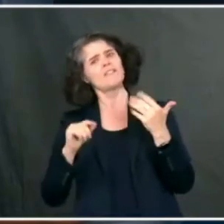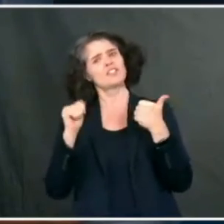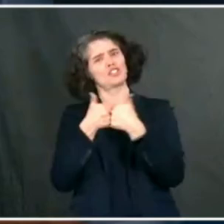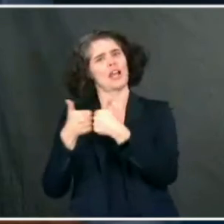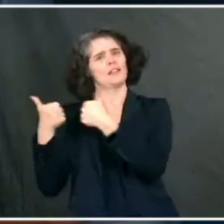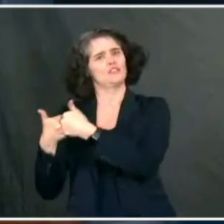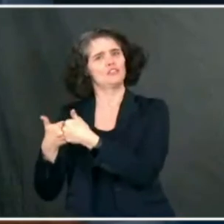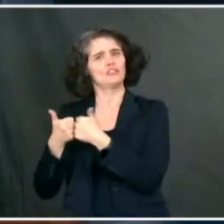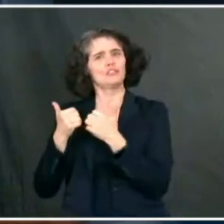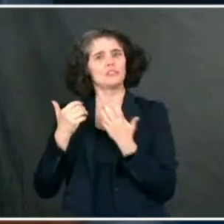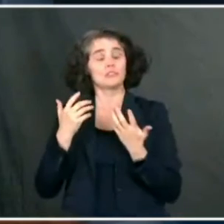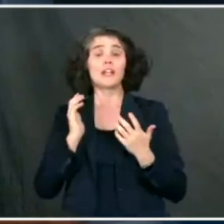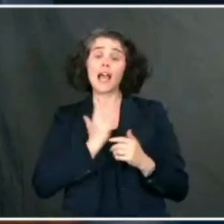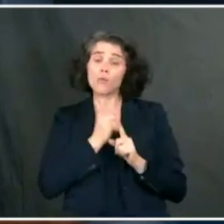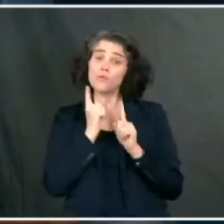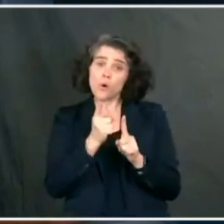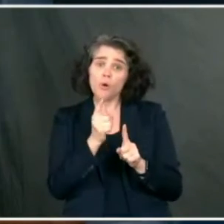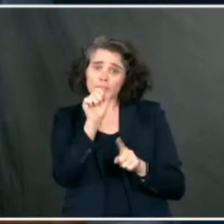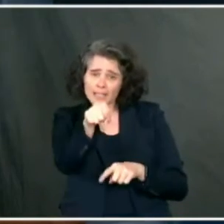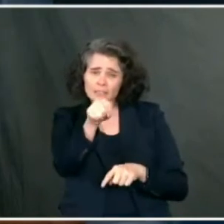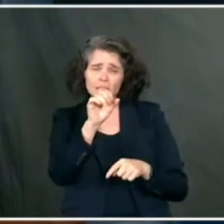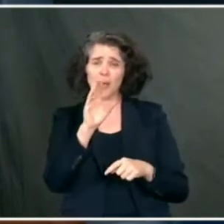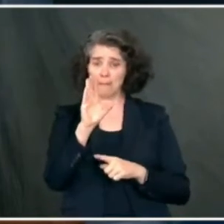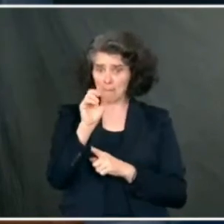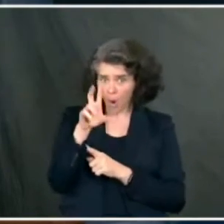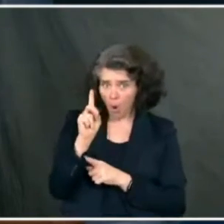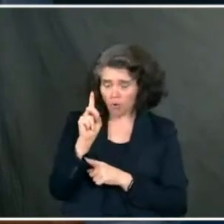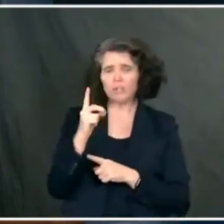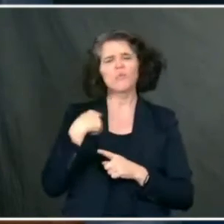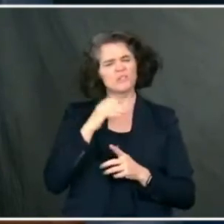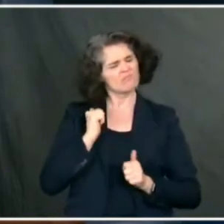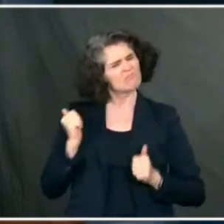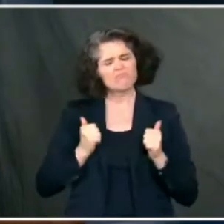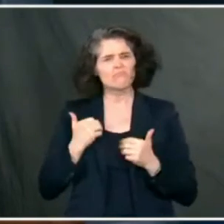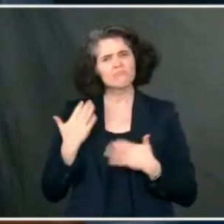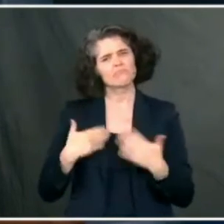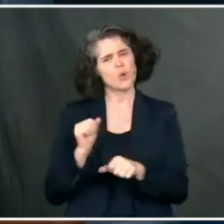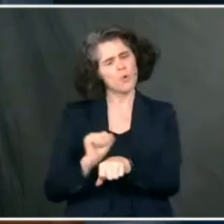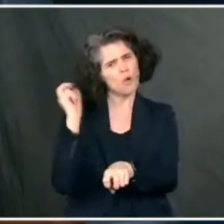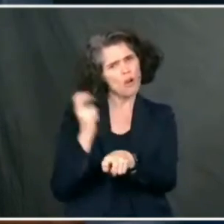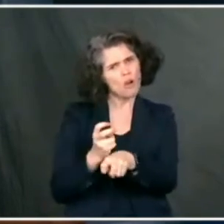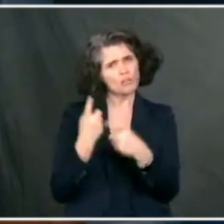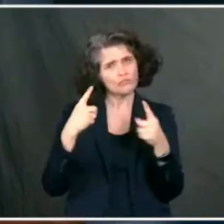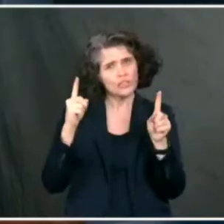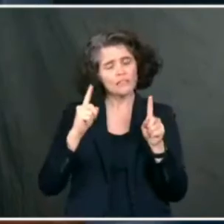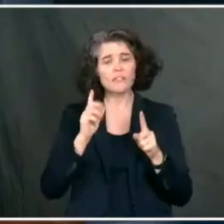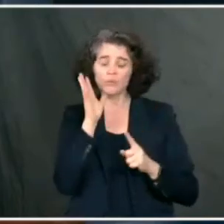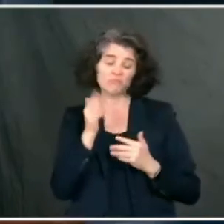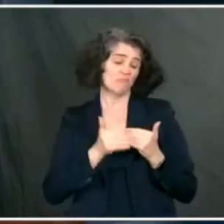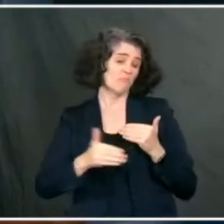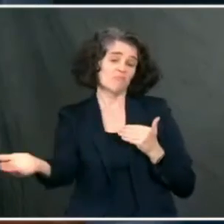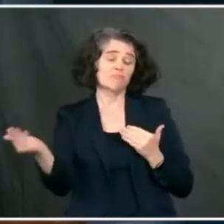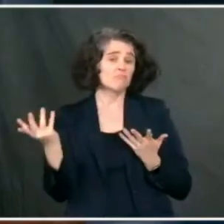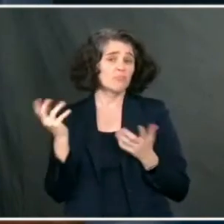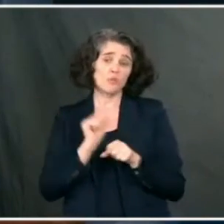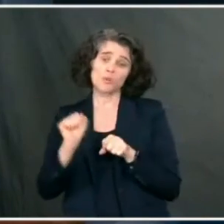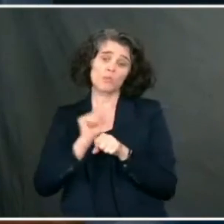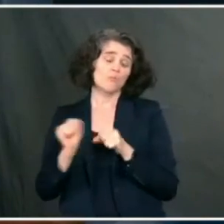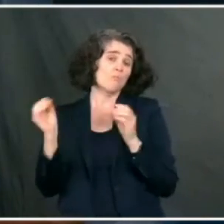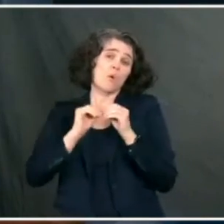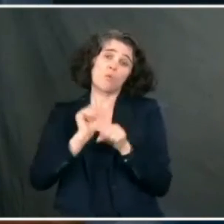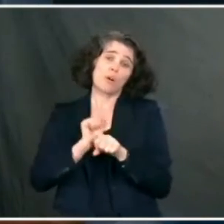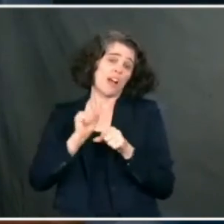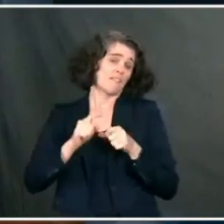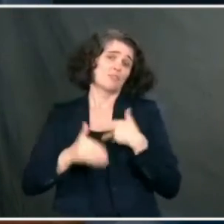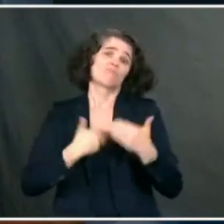know, this is a bold goal. We're going to work every day to achieve it. And we'll build from there. There's a lot more of the administration to go from there and more work on COVID to be done.